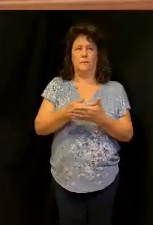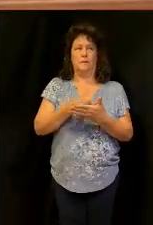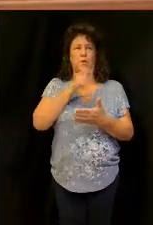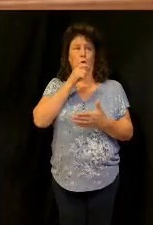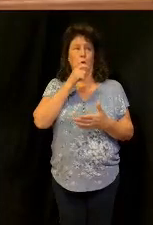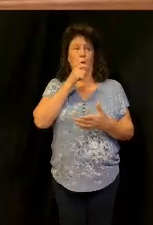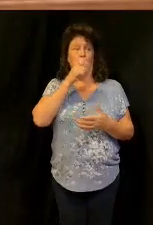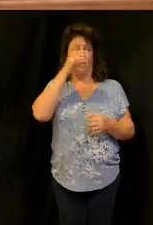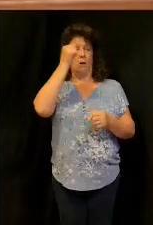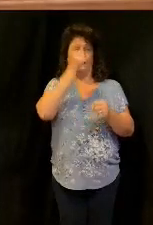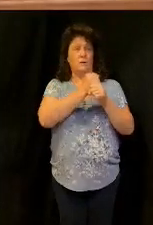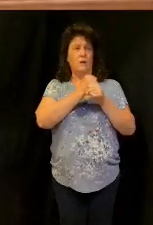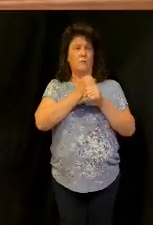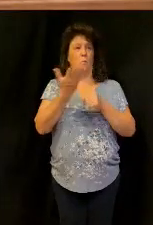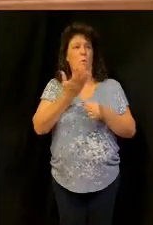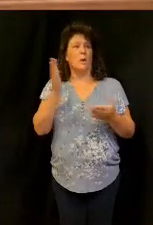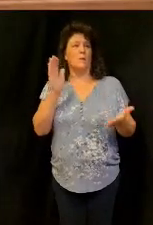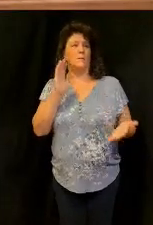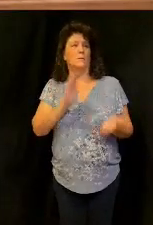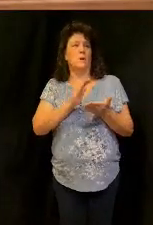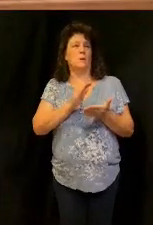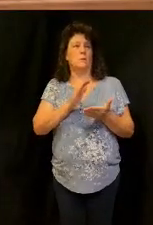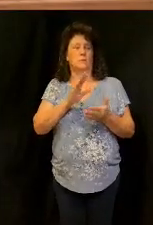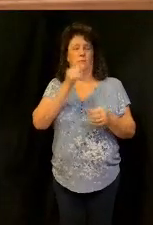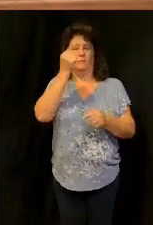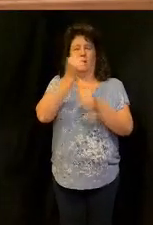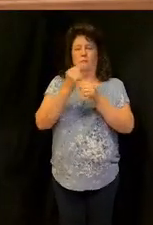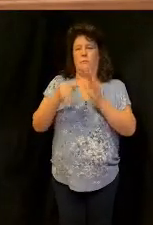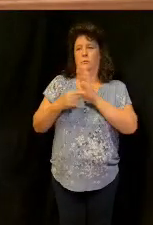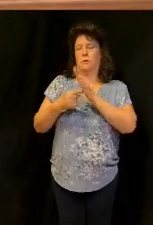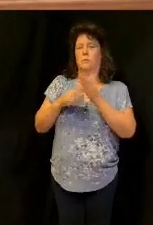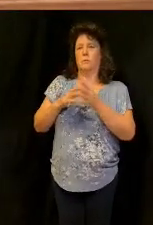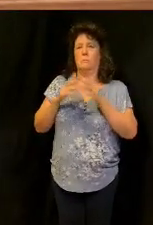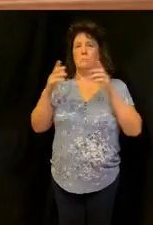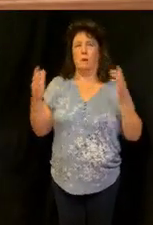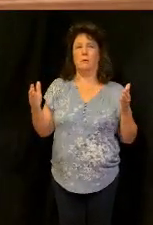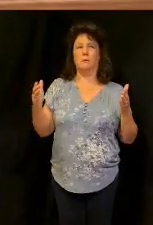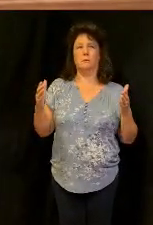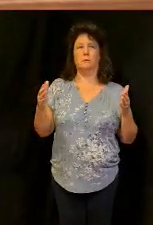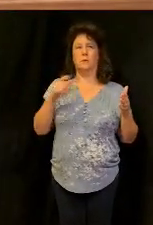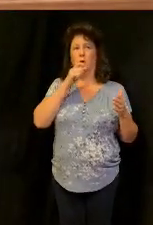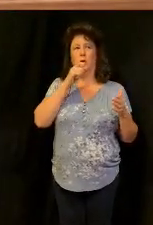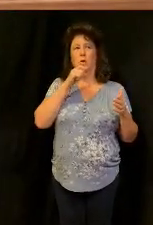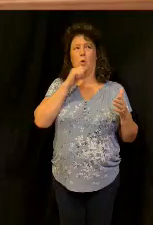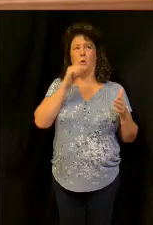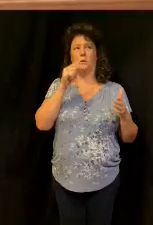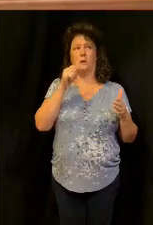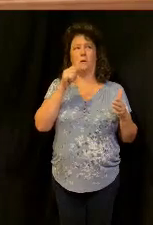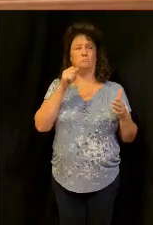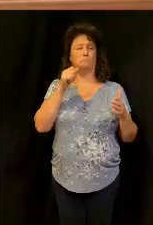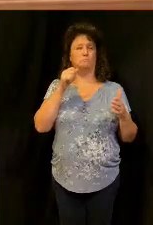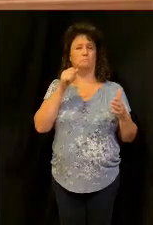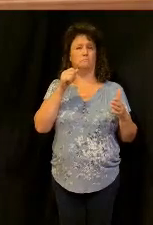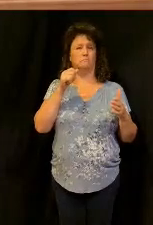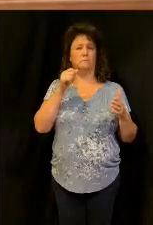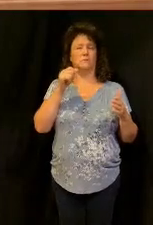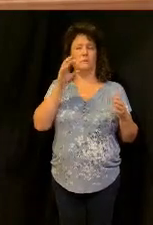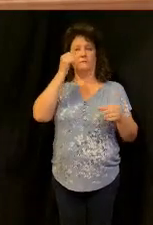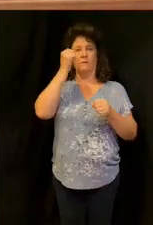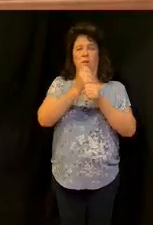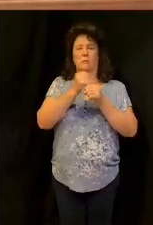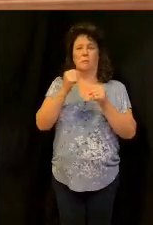who is faithful in what is least is faithful also in much and he who is unjust is what is least is unjust also in much verse 12